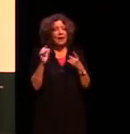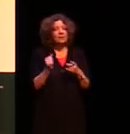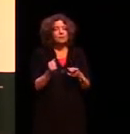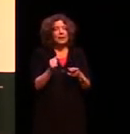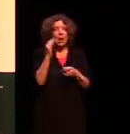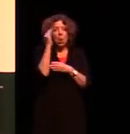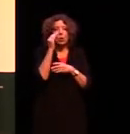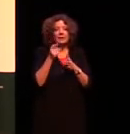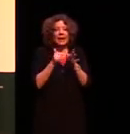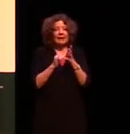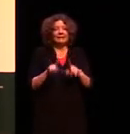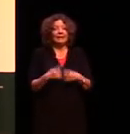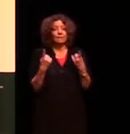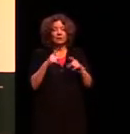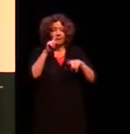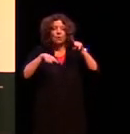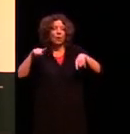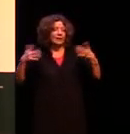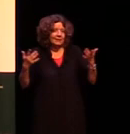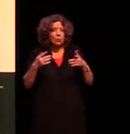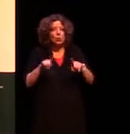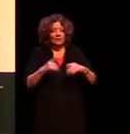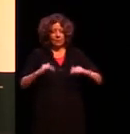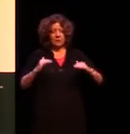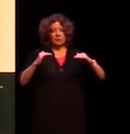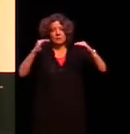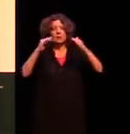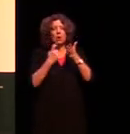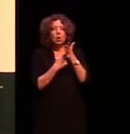as different varieties as different registers